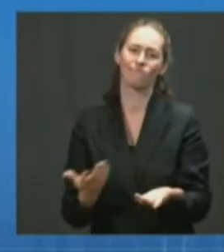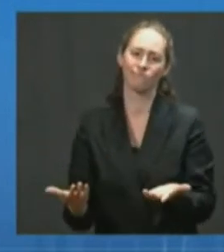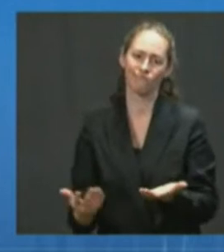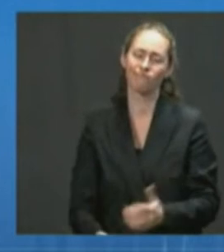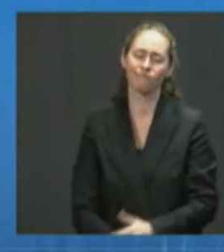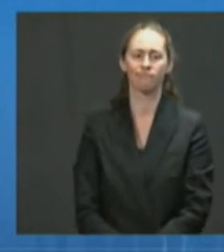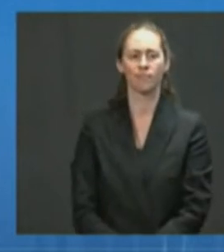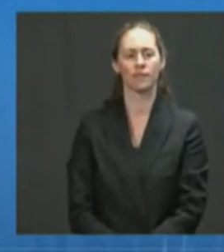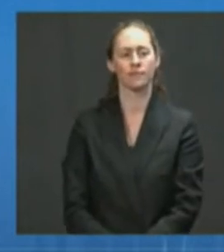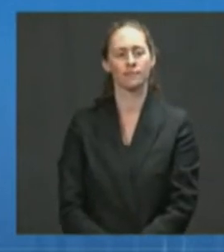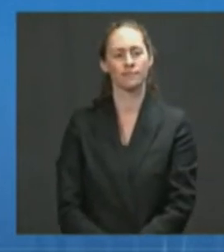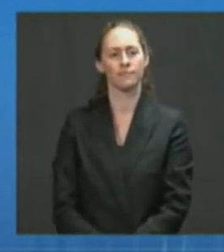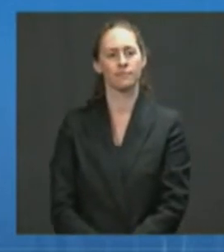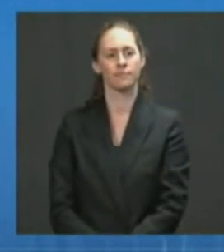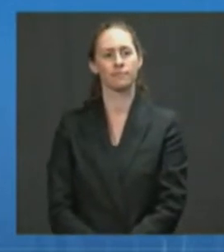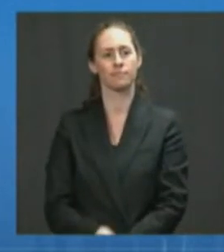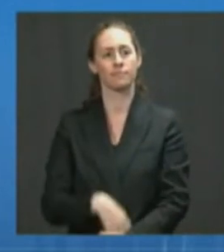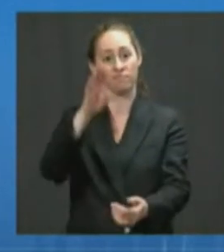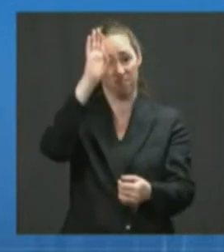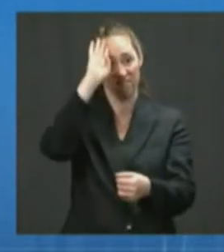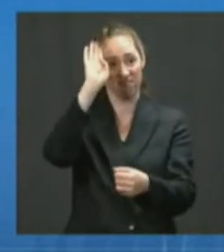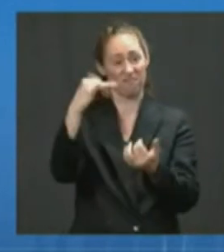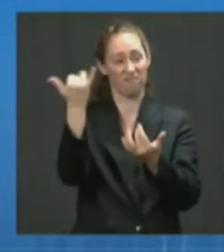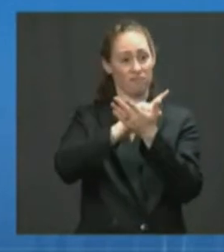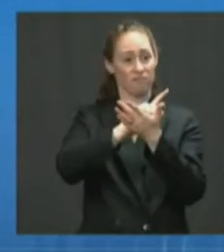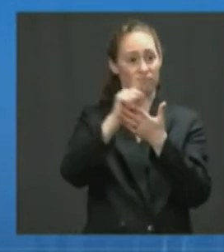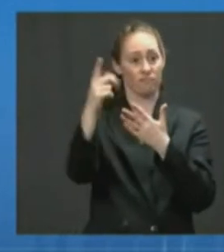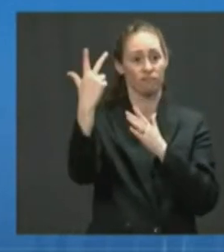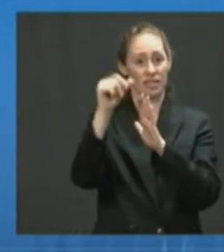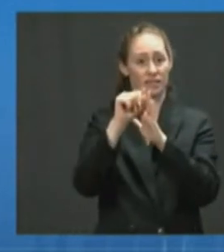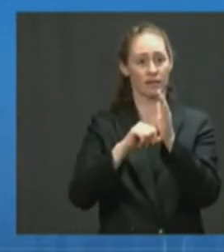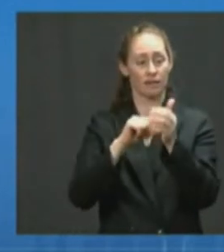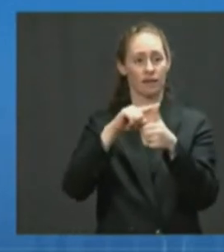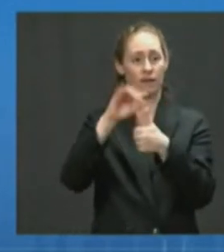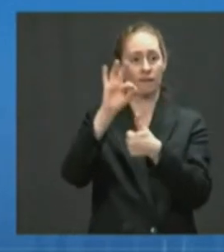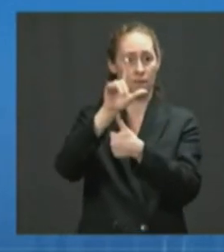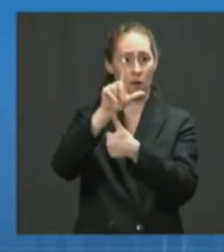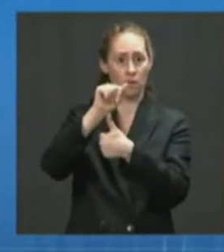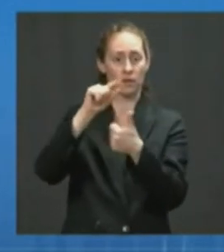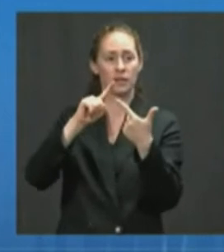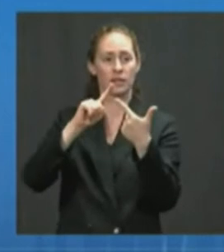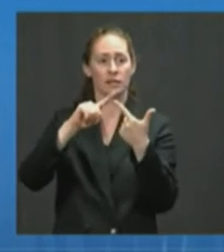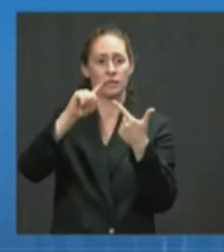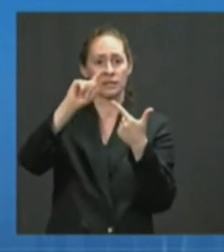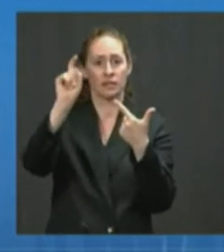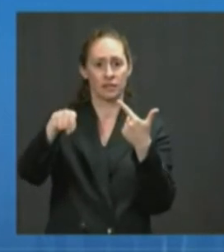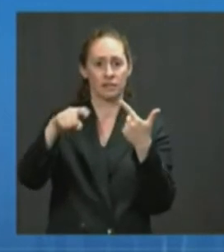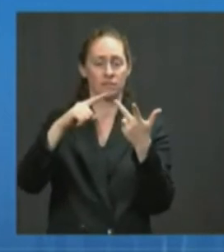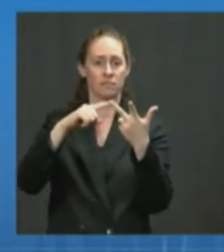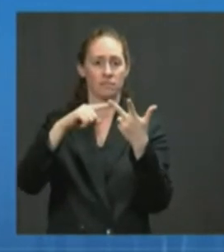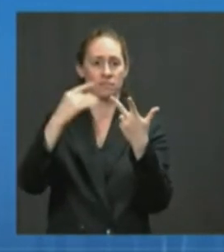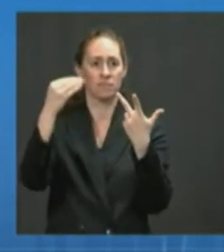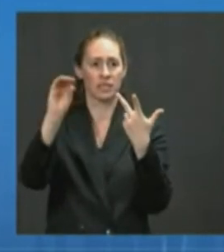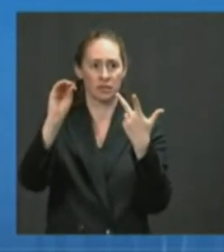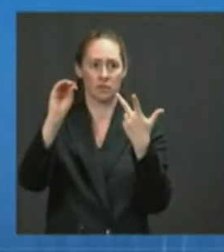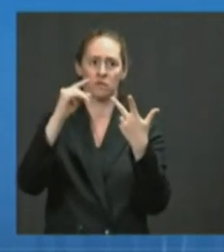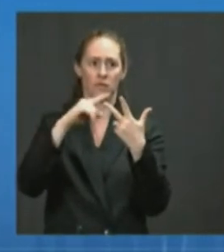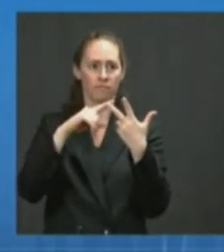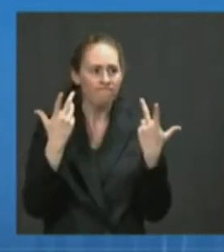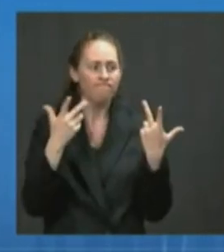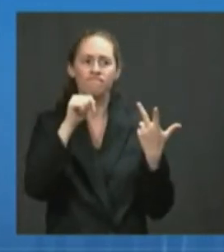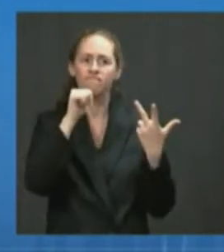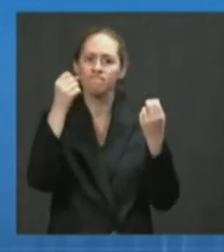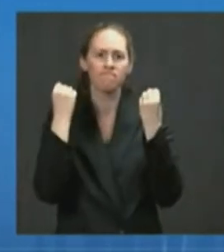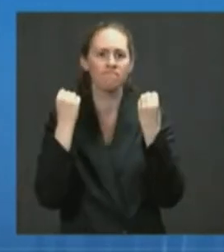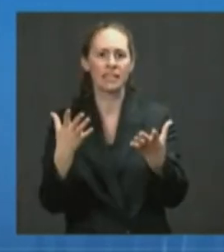week, just three states, Florida, Texas and Missouri, three states with lower vaccination rates accounted